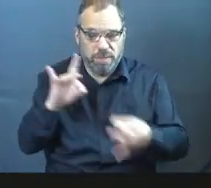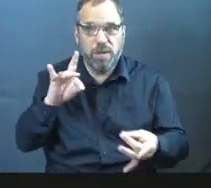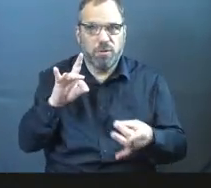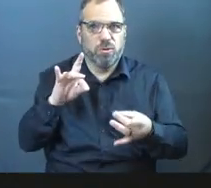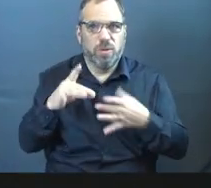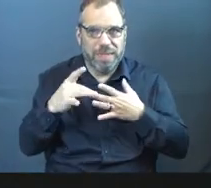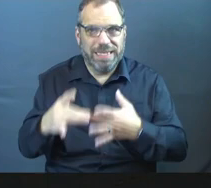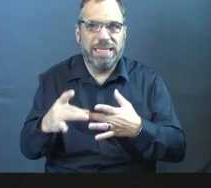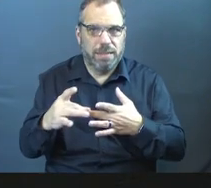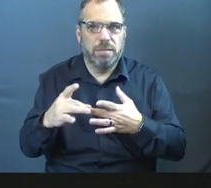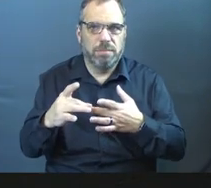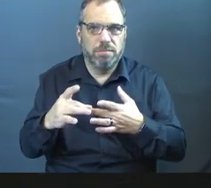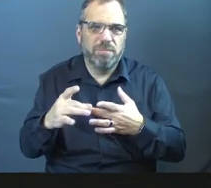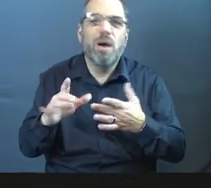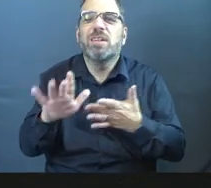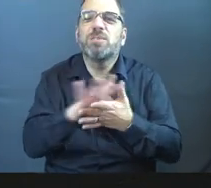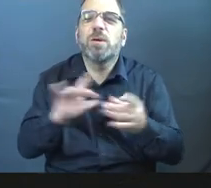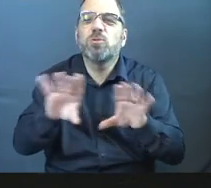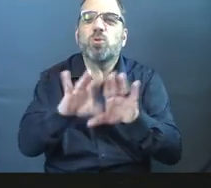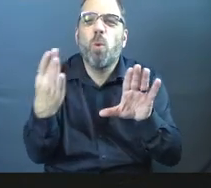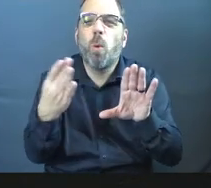leads us to the door hung right. Amen.